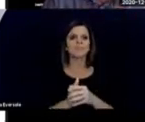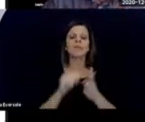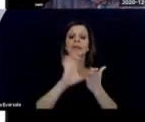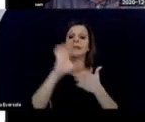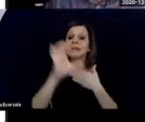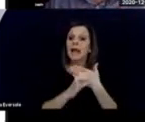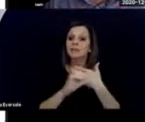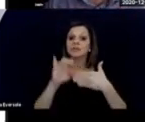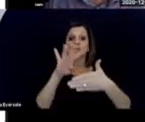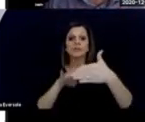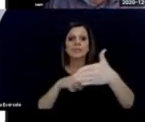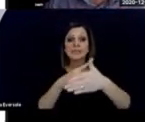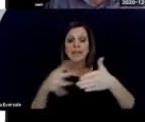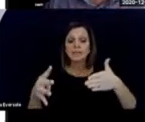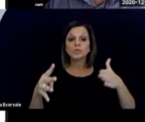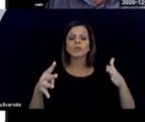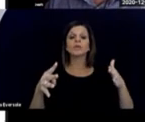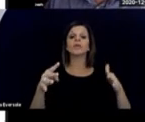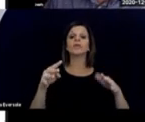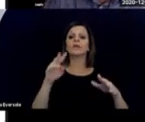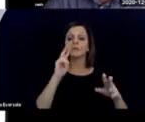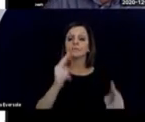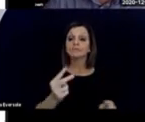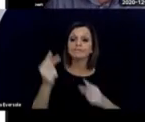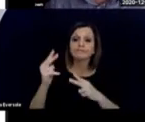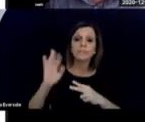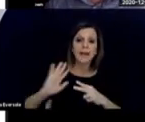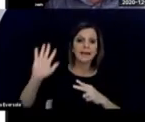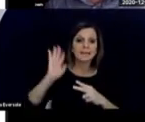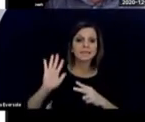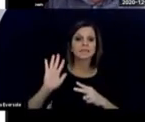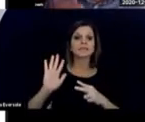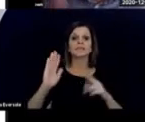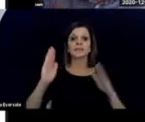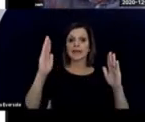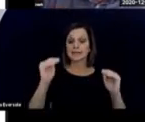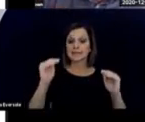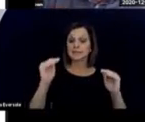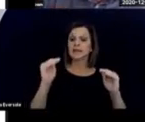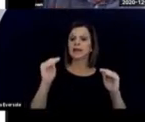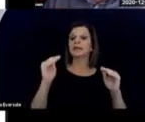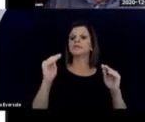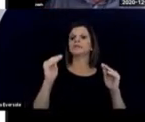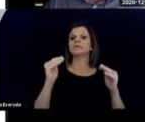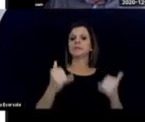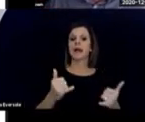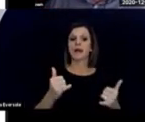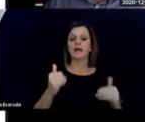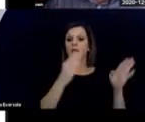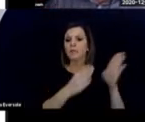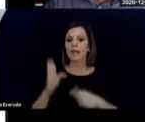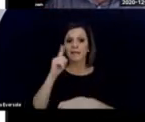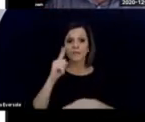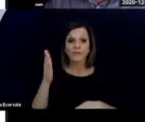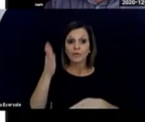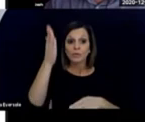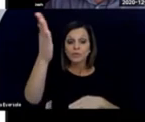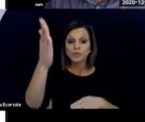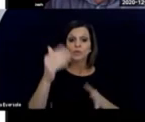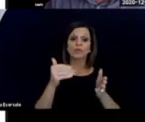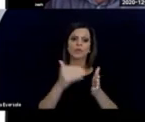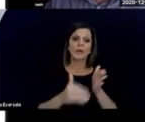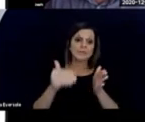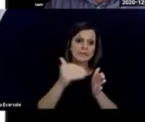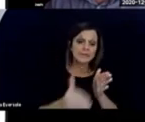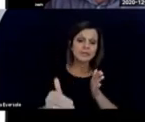Think about repetitions with concrete markers, and adapted time pieces to count time down. So the time has an awareness